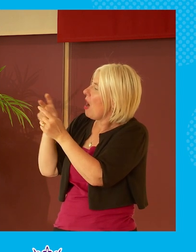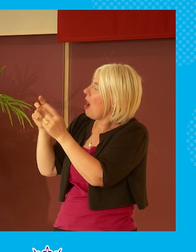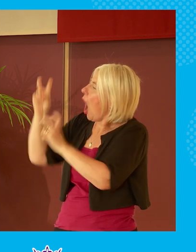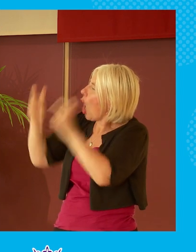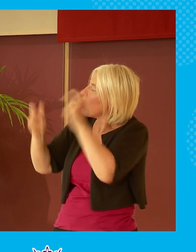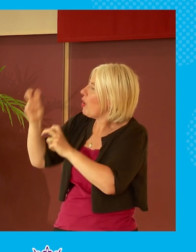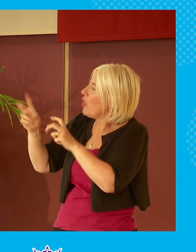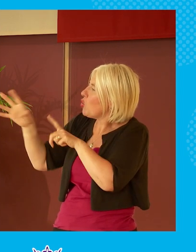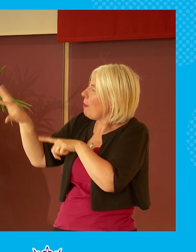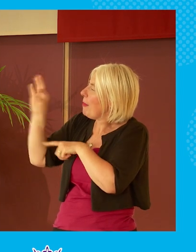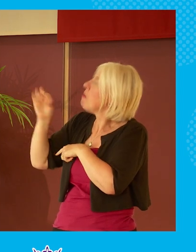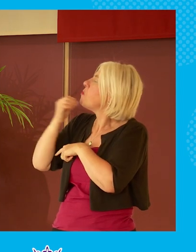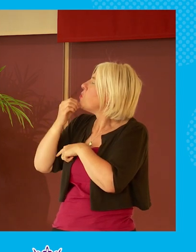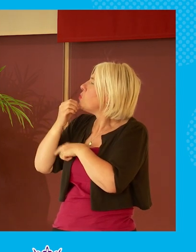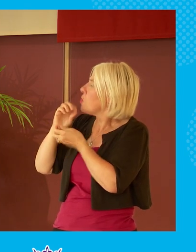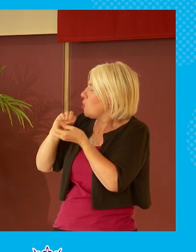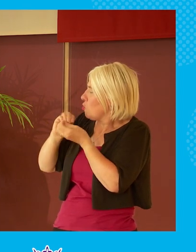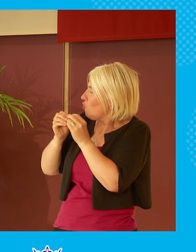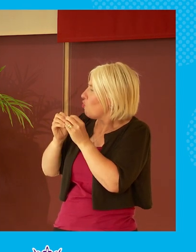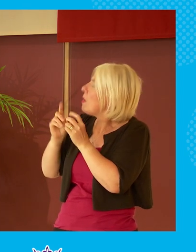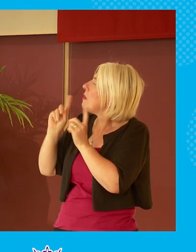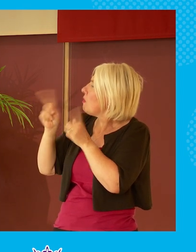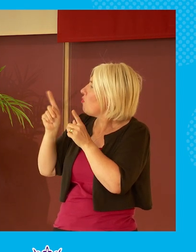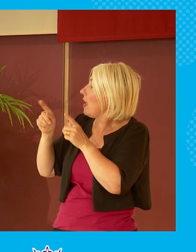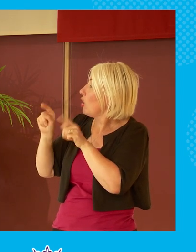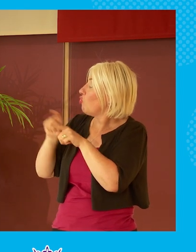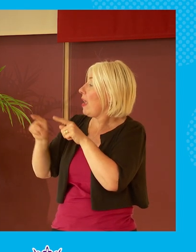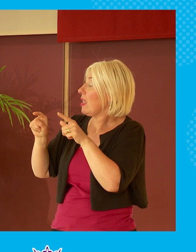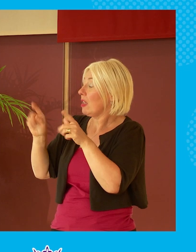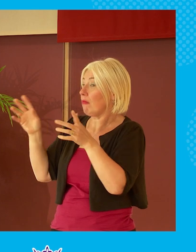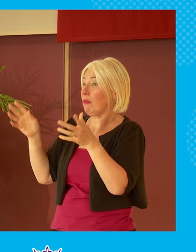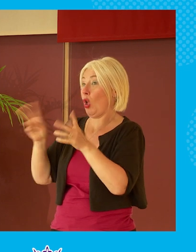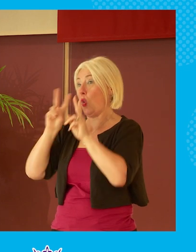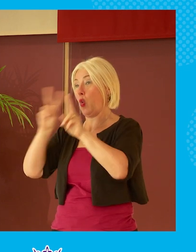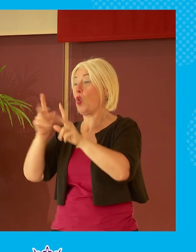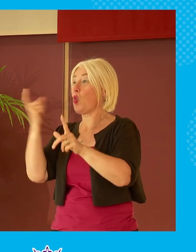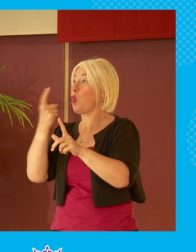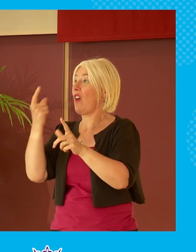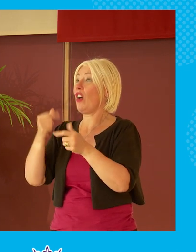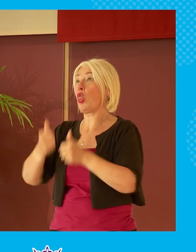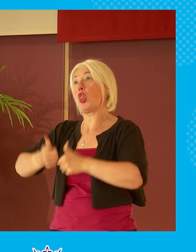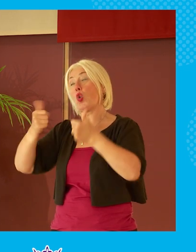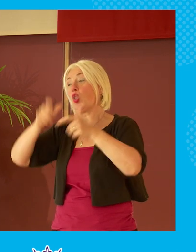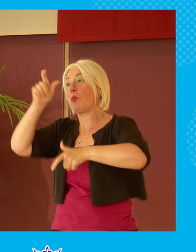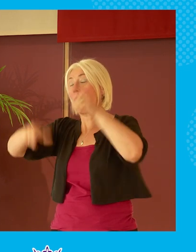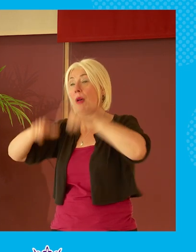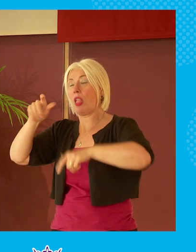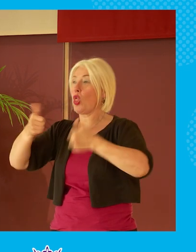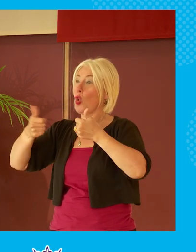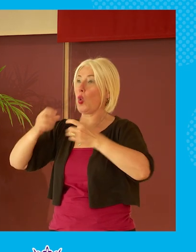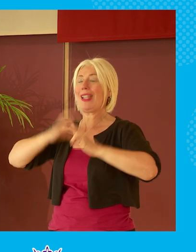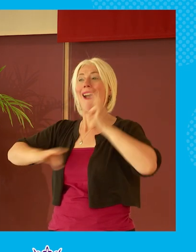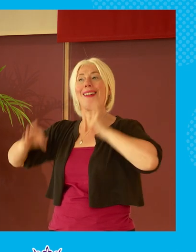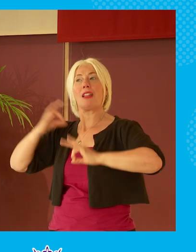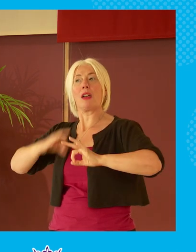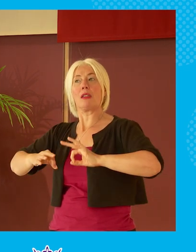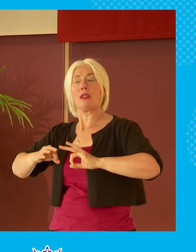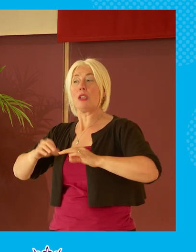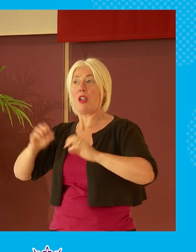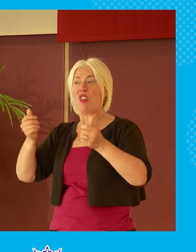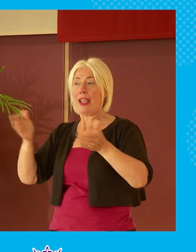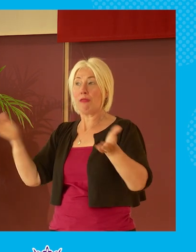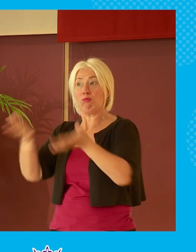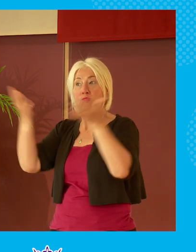can and as i say try to amplify um the the good actors and that are out there because it does sometimes feel like a losing battle because